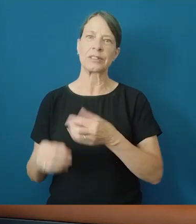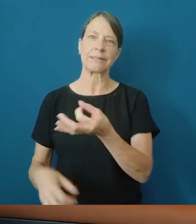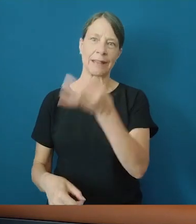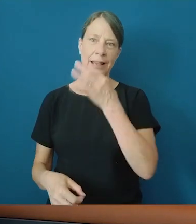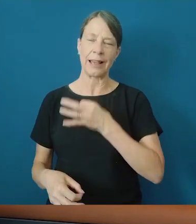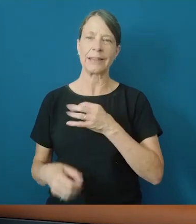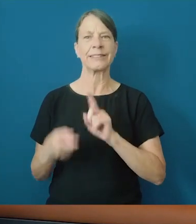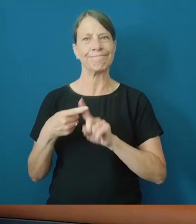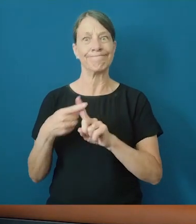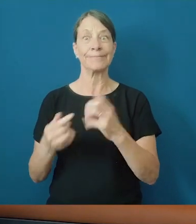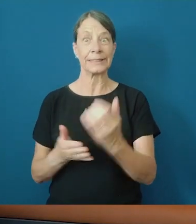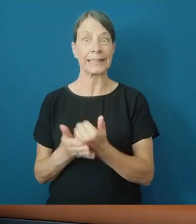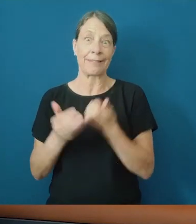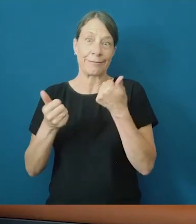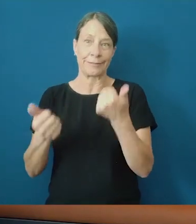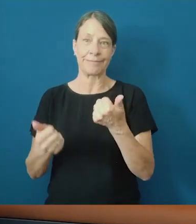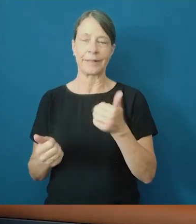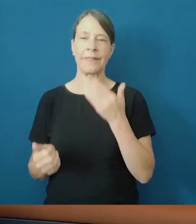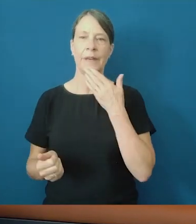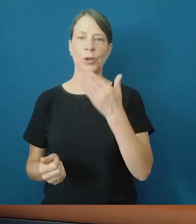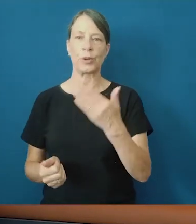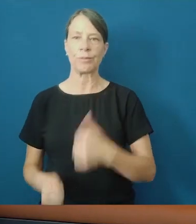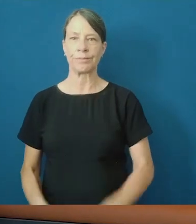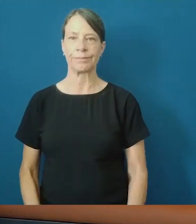submit your questions and be COVID safe. Thank you.